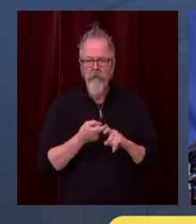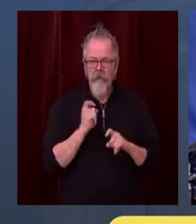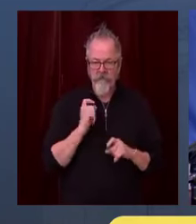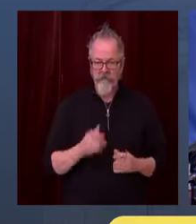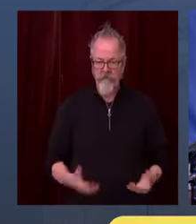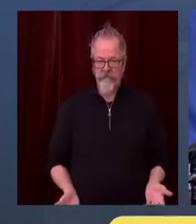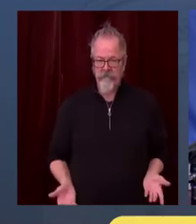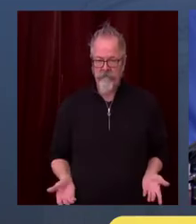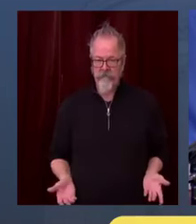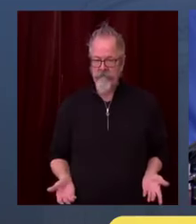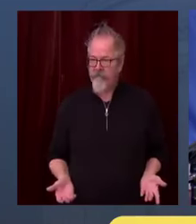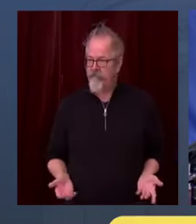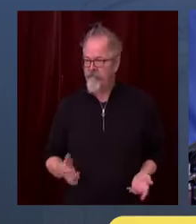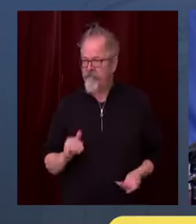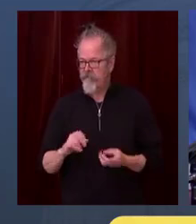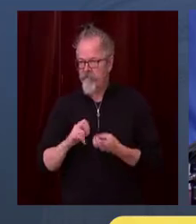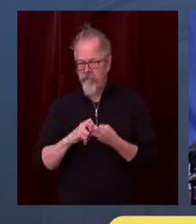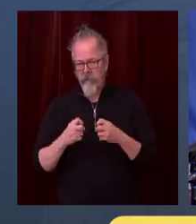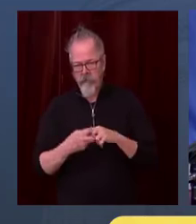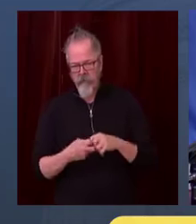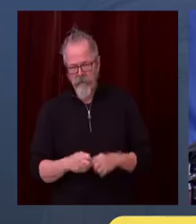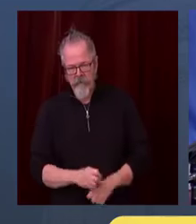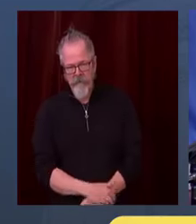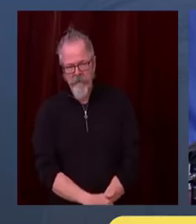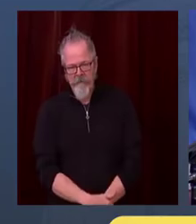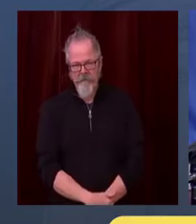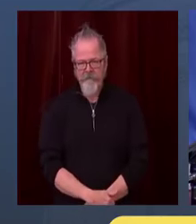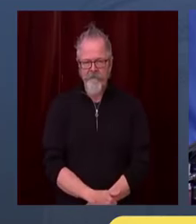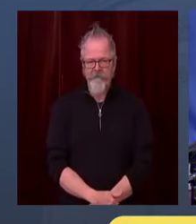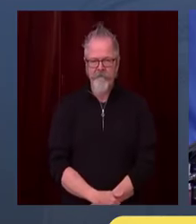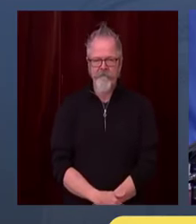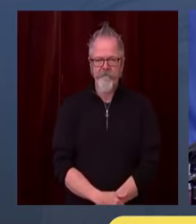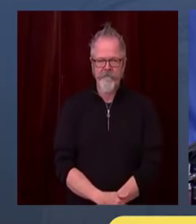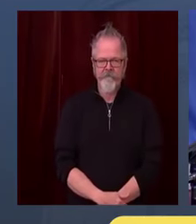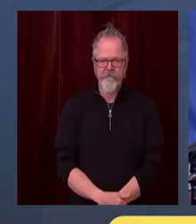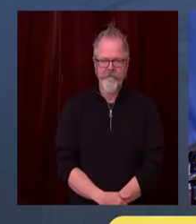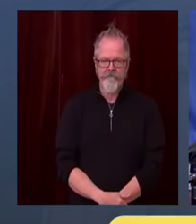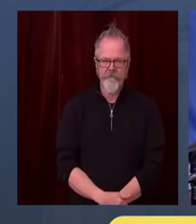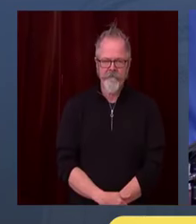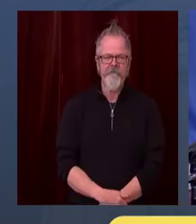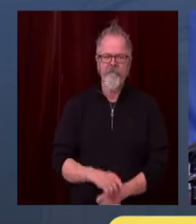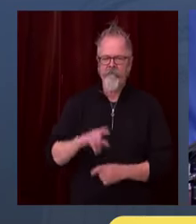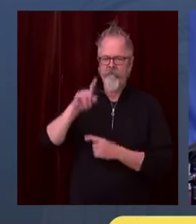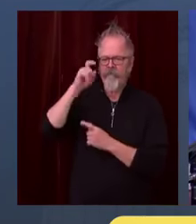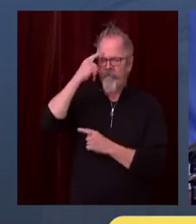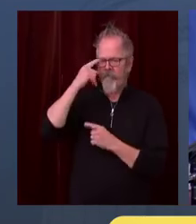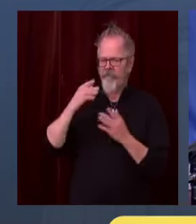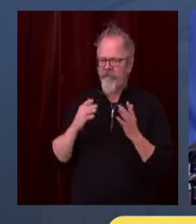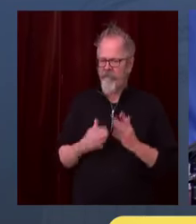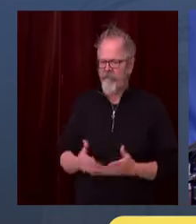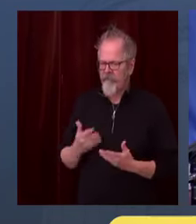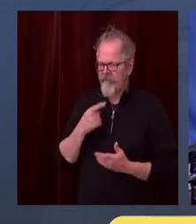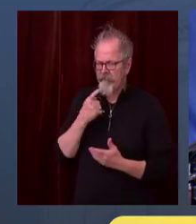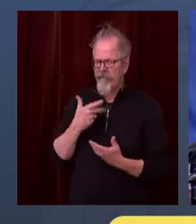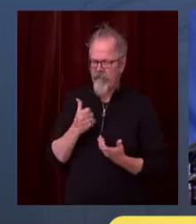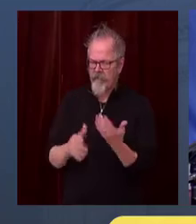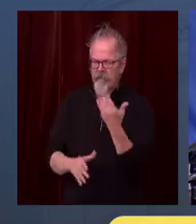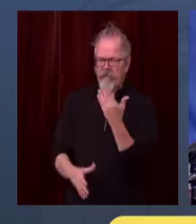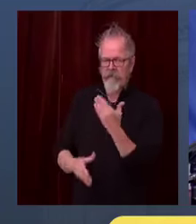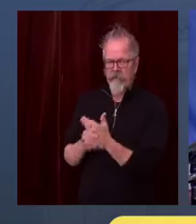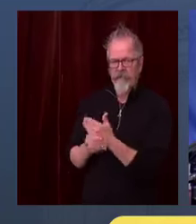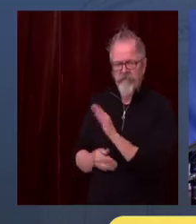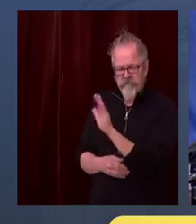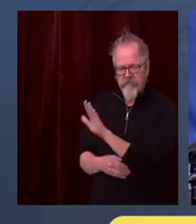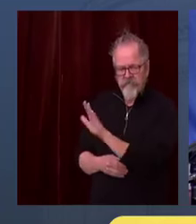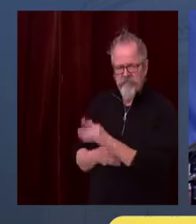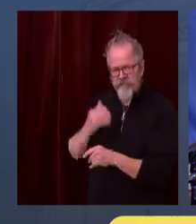you know, absence of evidence is not evidence of absence. And so you can't reach any conclusion. It would just